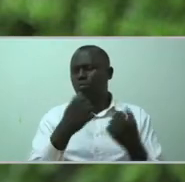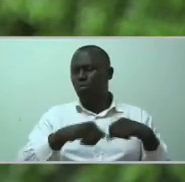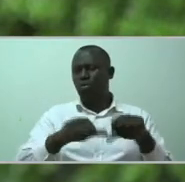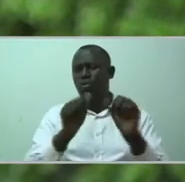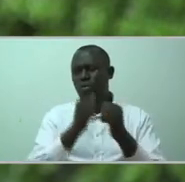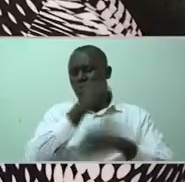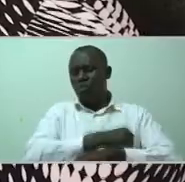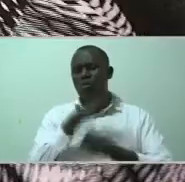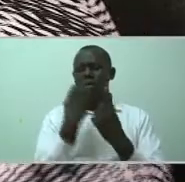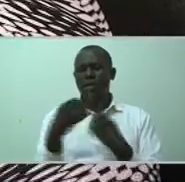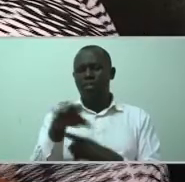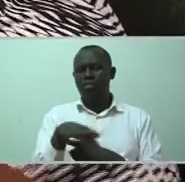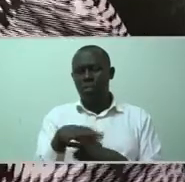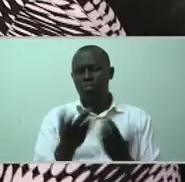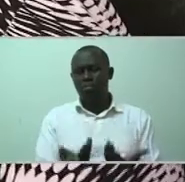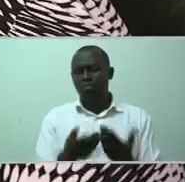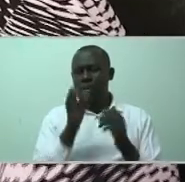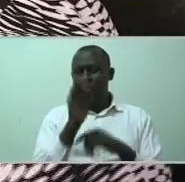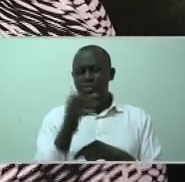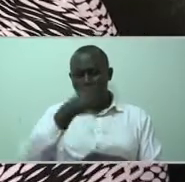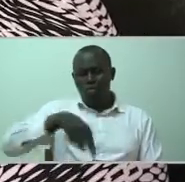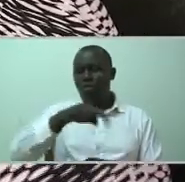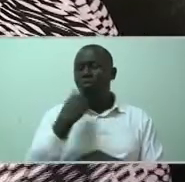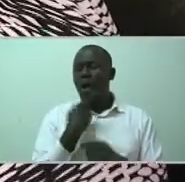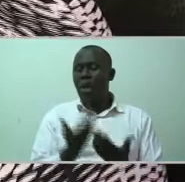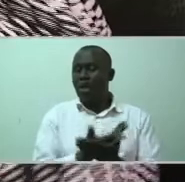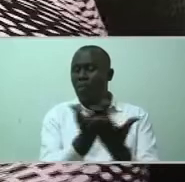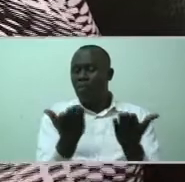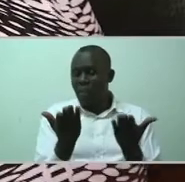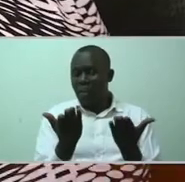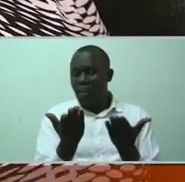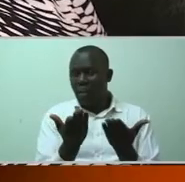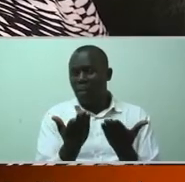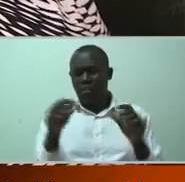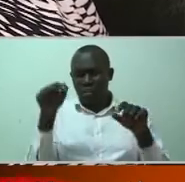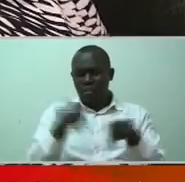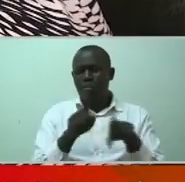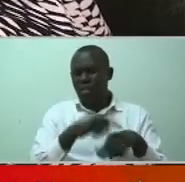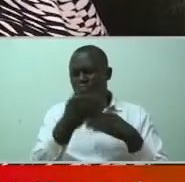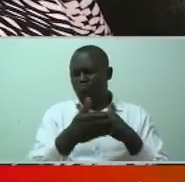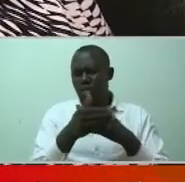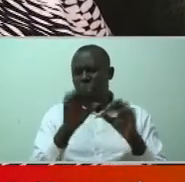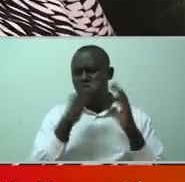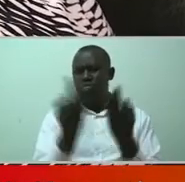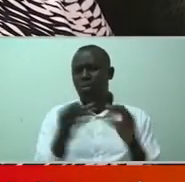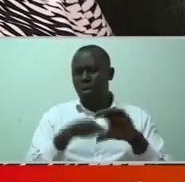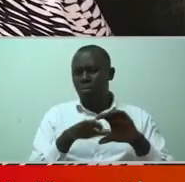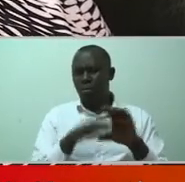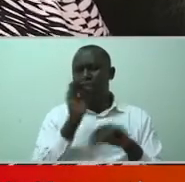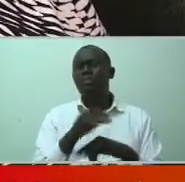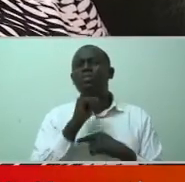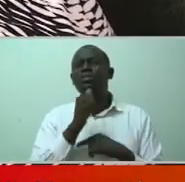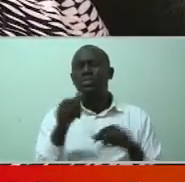environment. If we, that are around immediate family members, if we do not